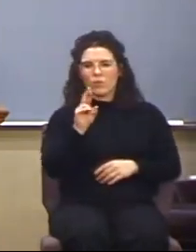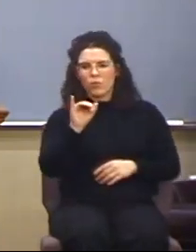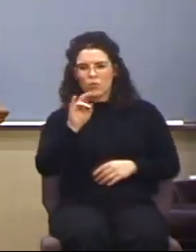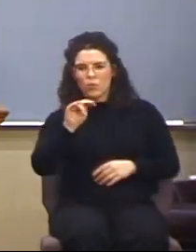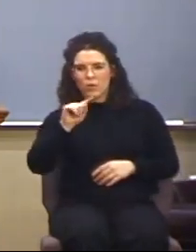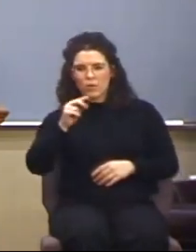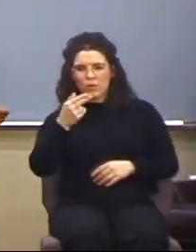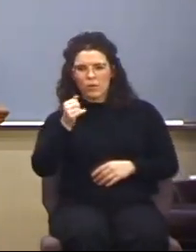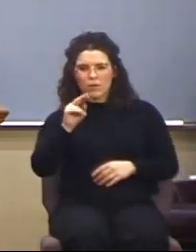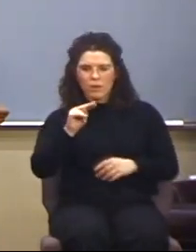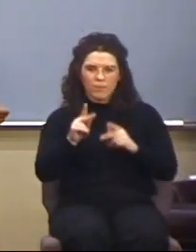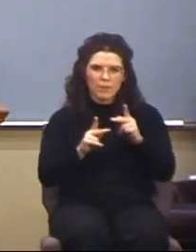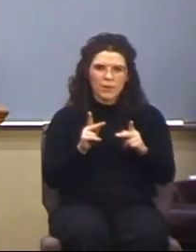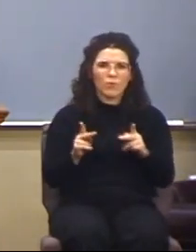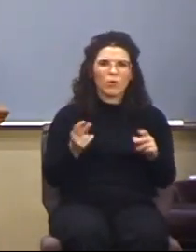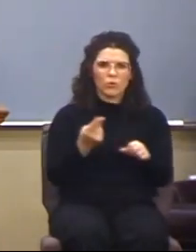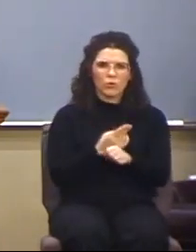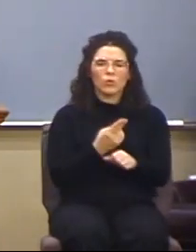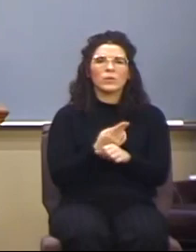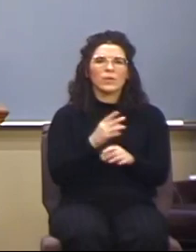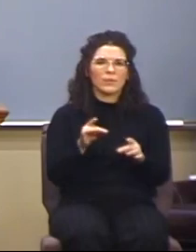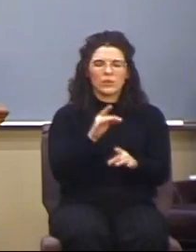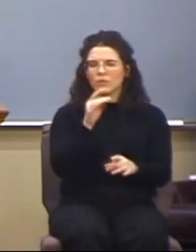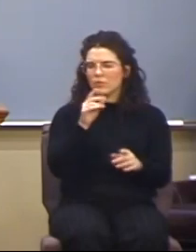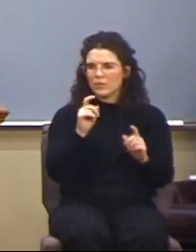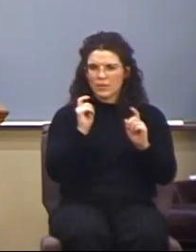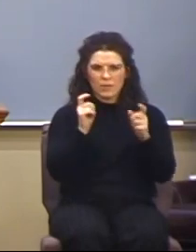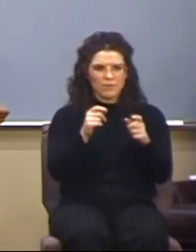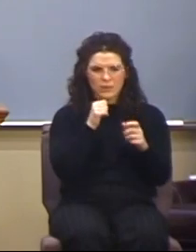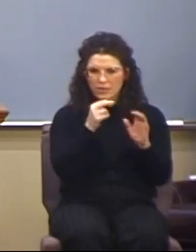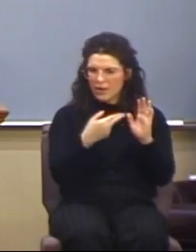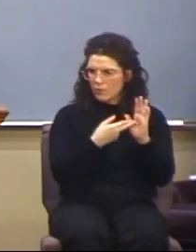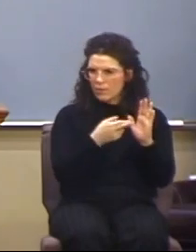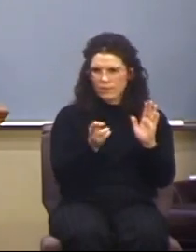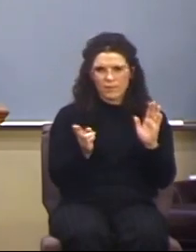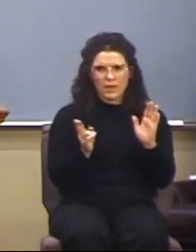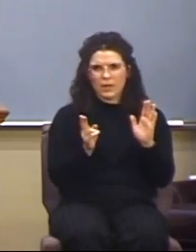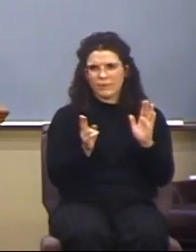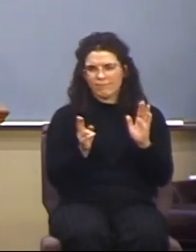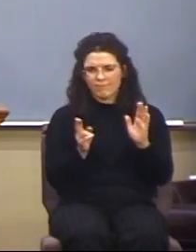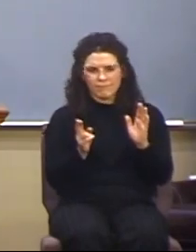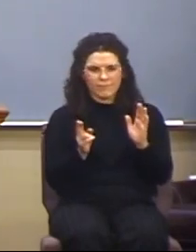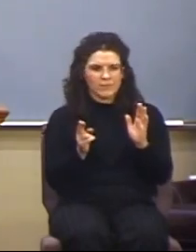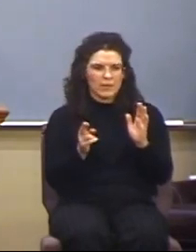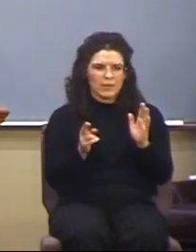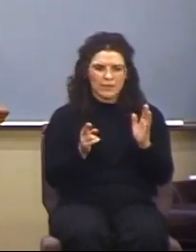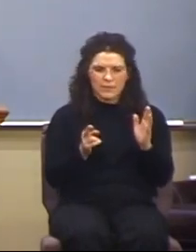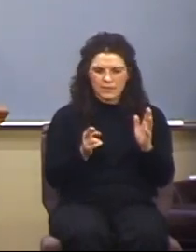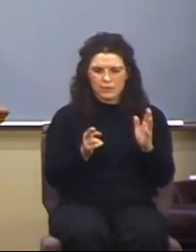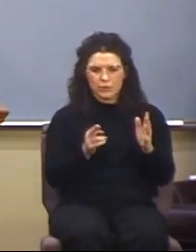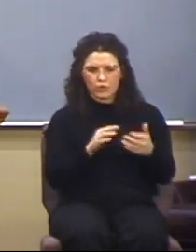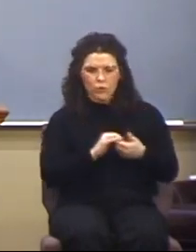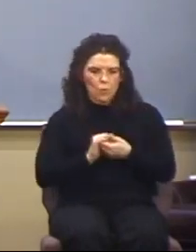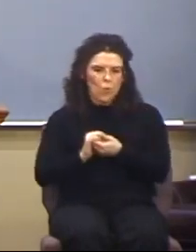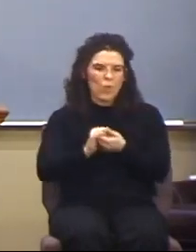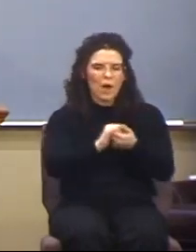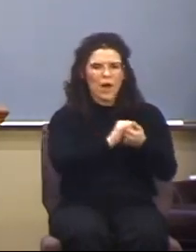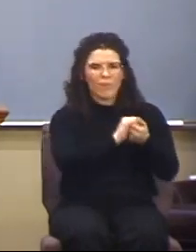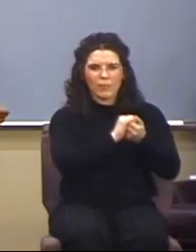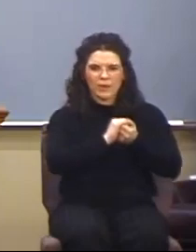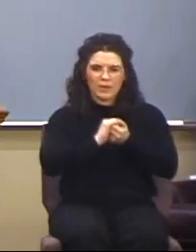their spiritual gifts, does not reflect this seamless, cooperative,